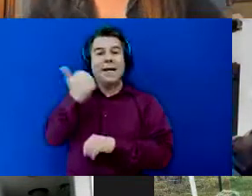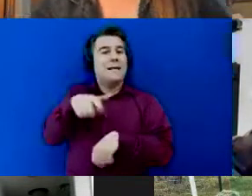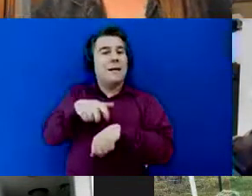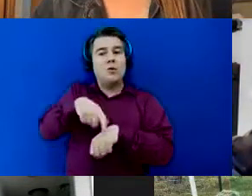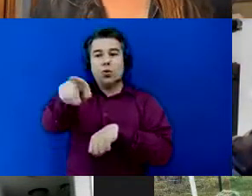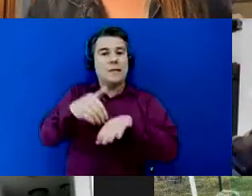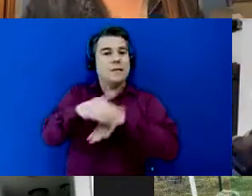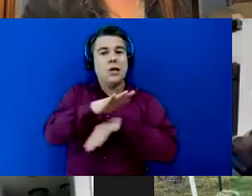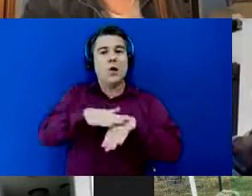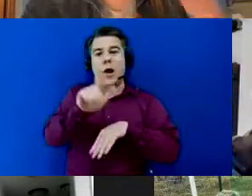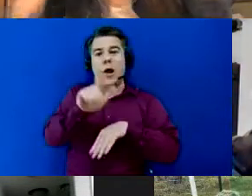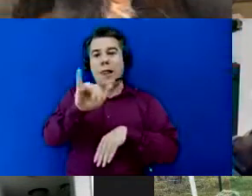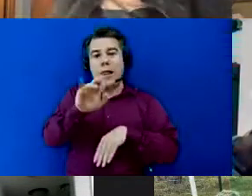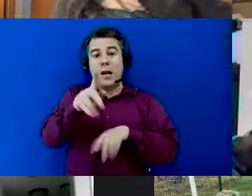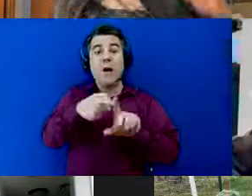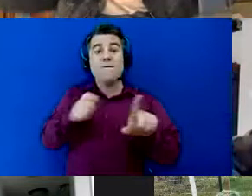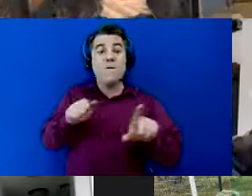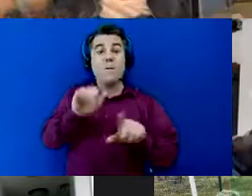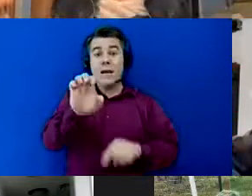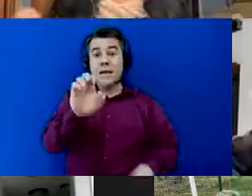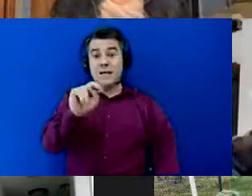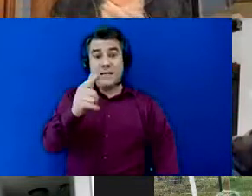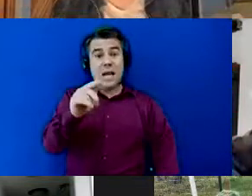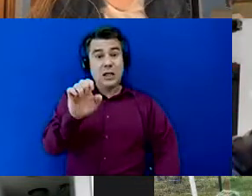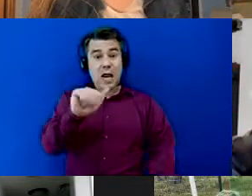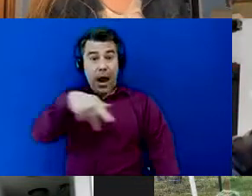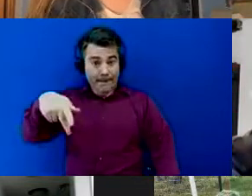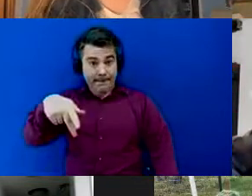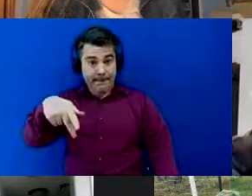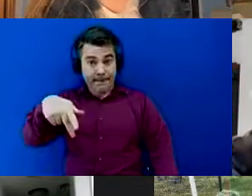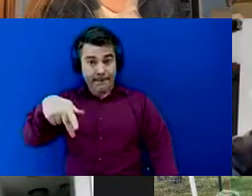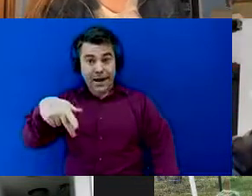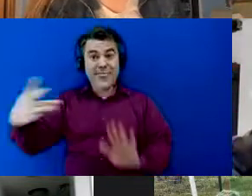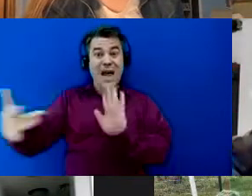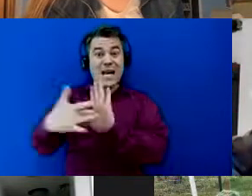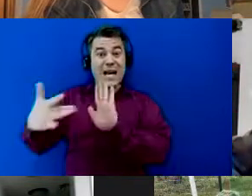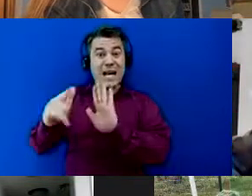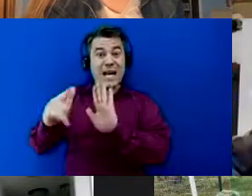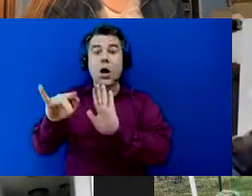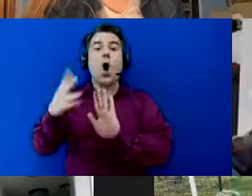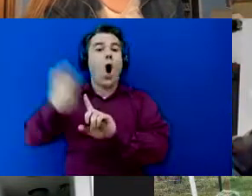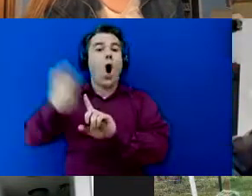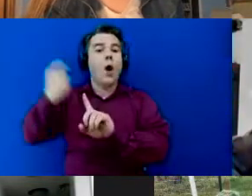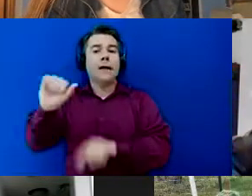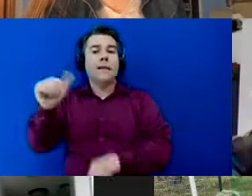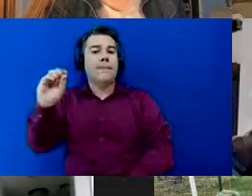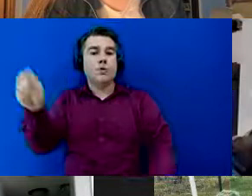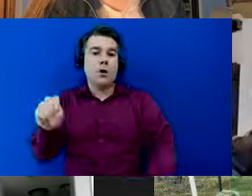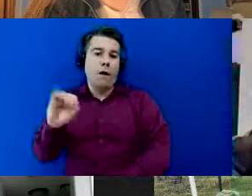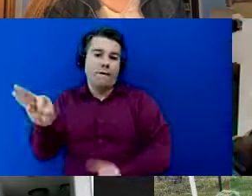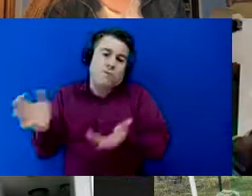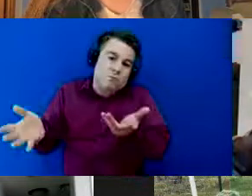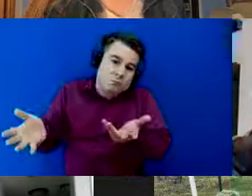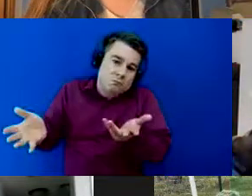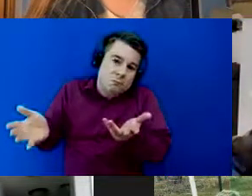your link from your engage app they click on that link they automatically get the 10 off but i don't know